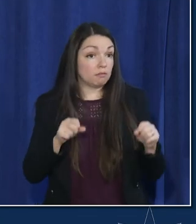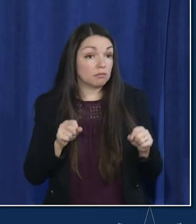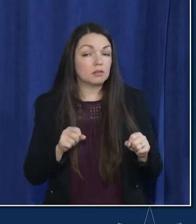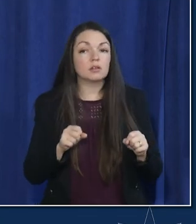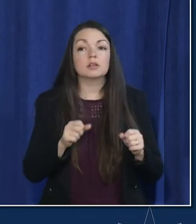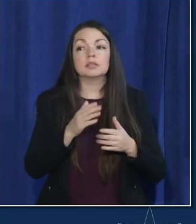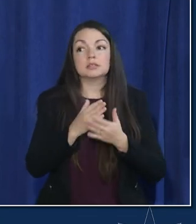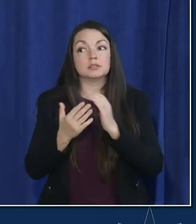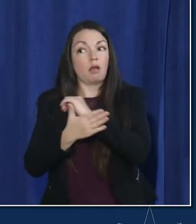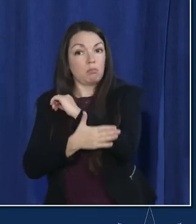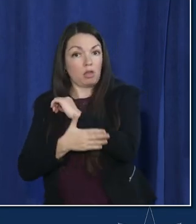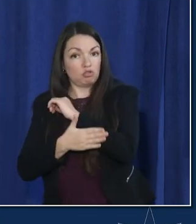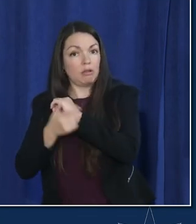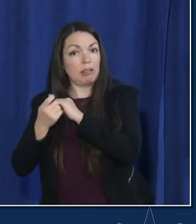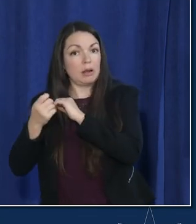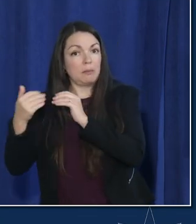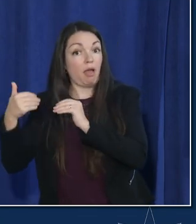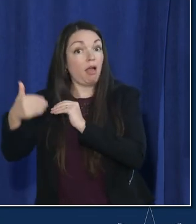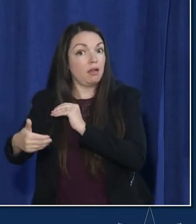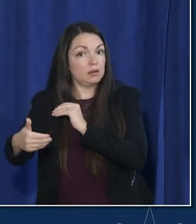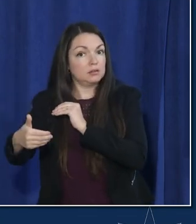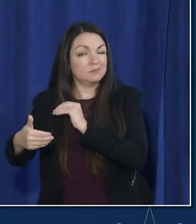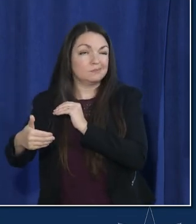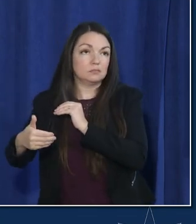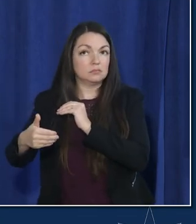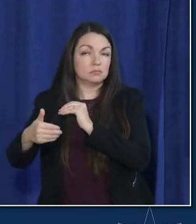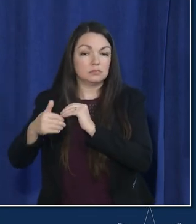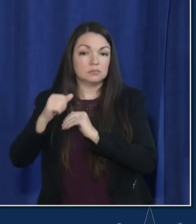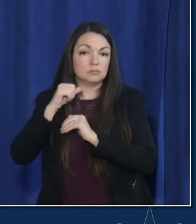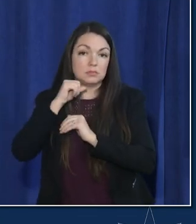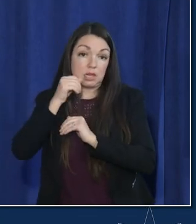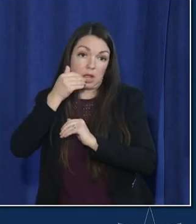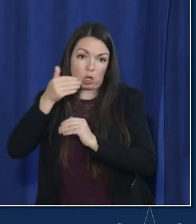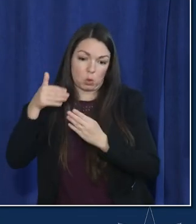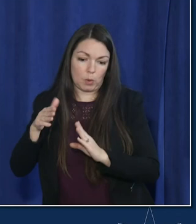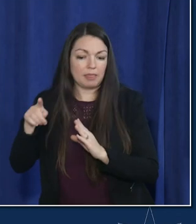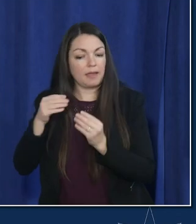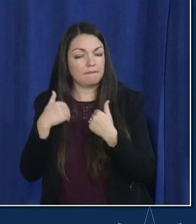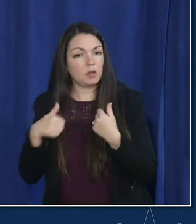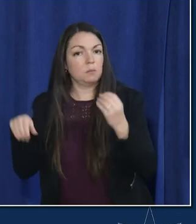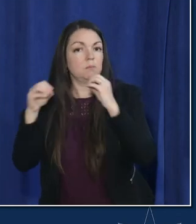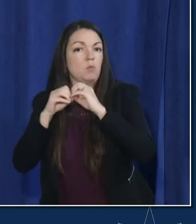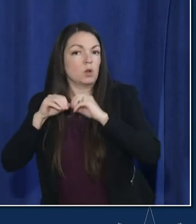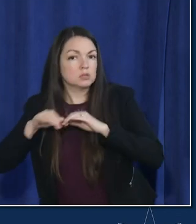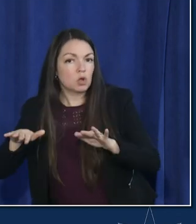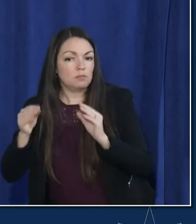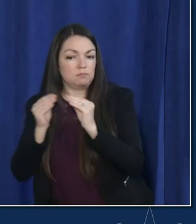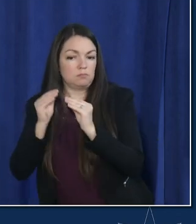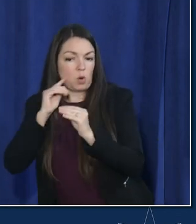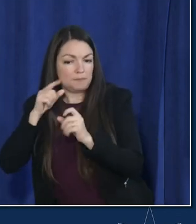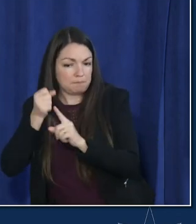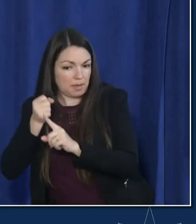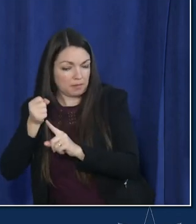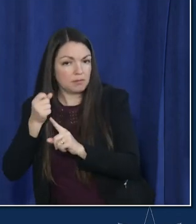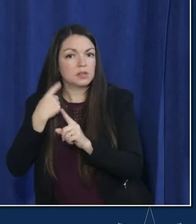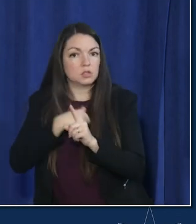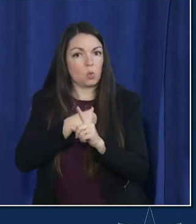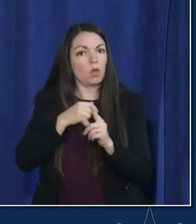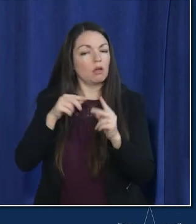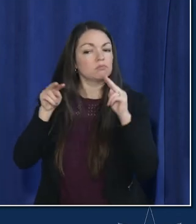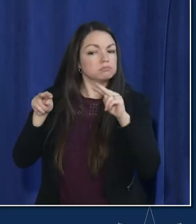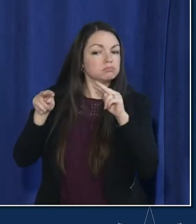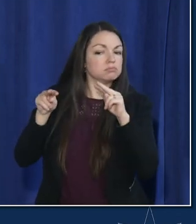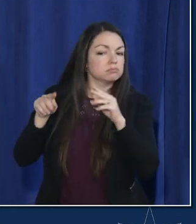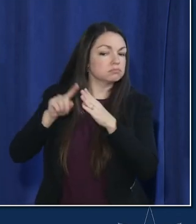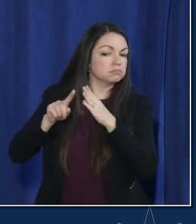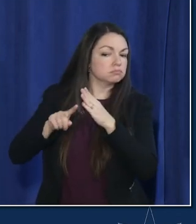some countries that are a little bit of ahead of us in a not good way here in terms of having had some more spread had some more impact so we watch very carefully what's happening in those